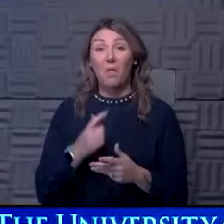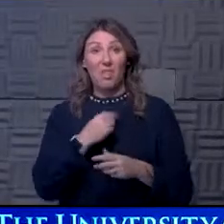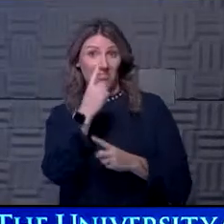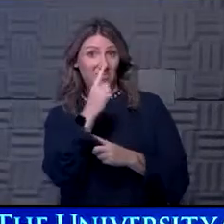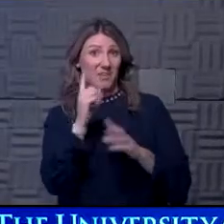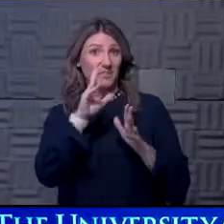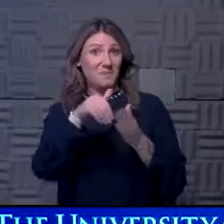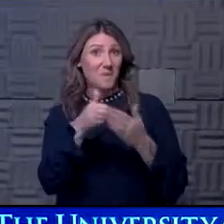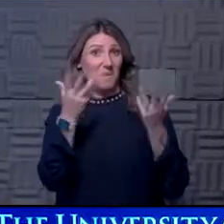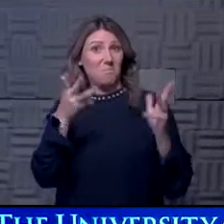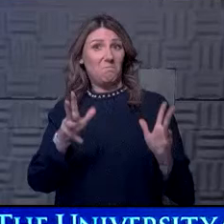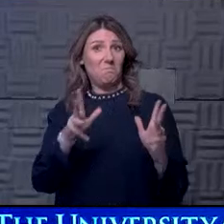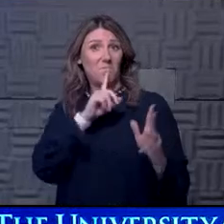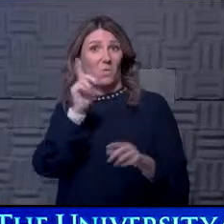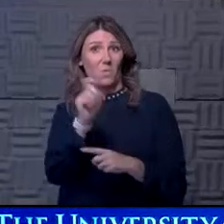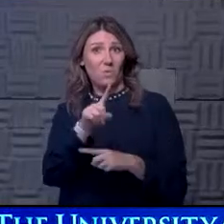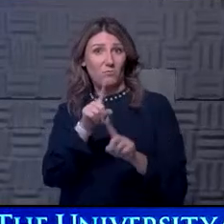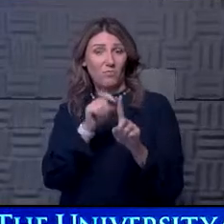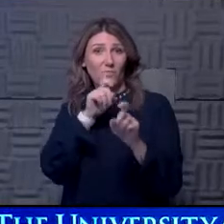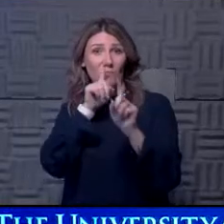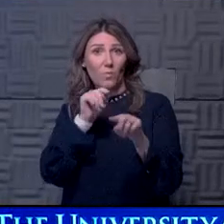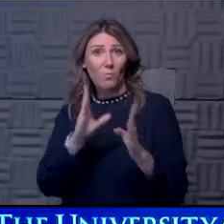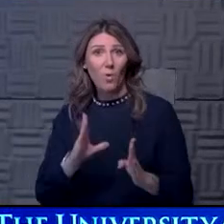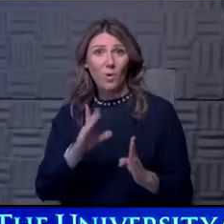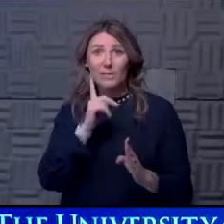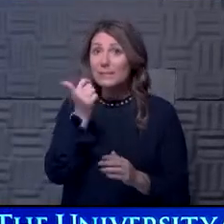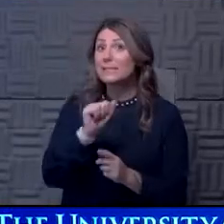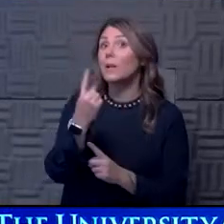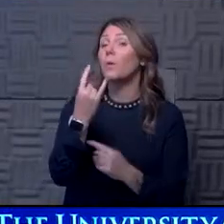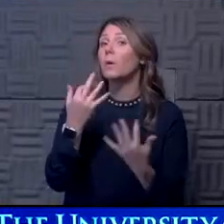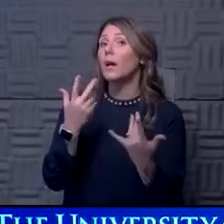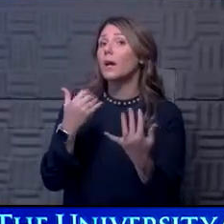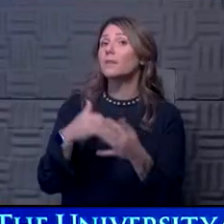that's all the reported questions we have, correct? Anybody lurking?